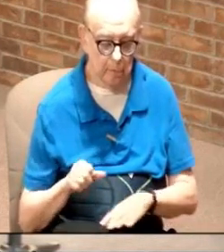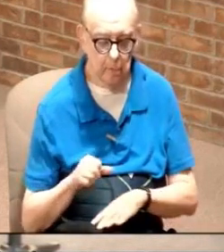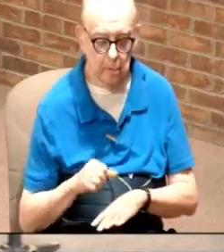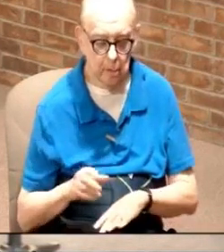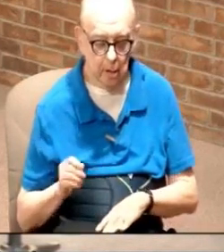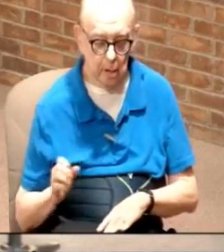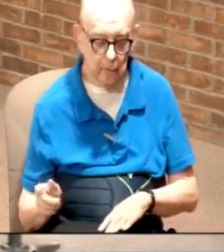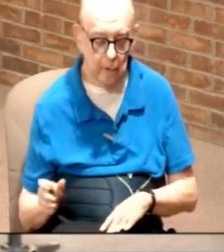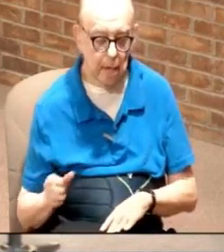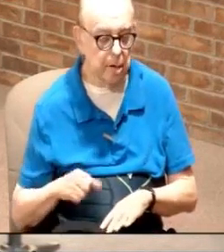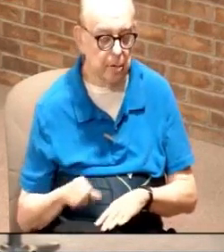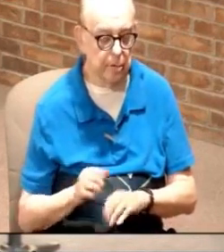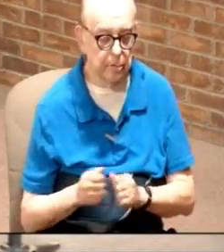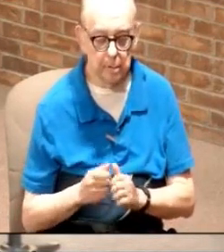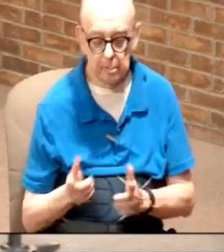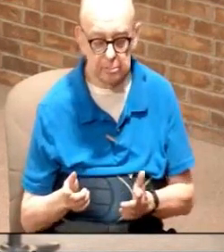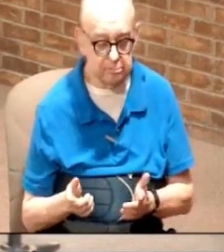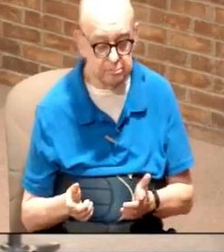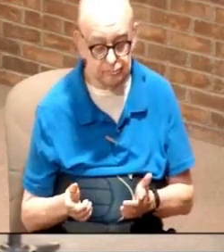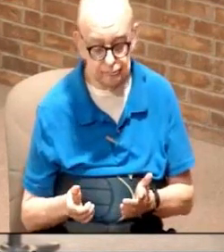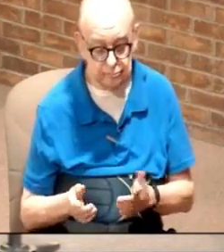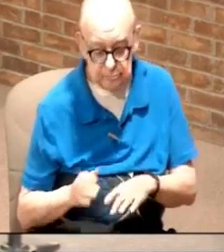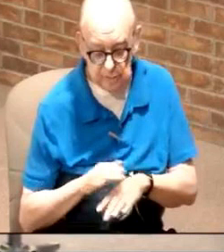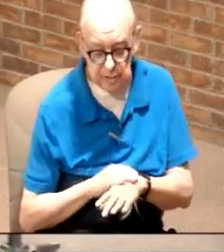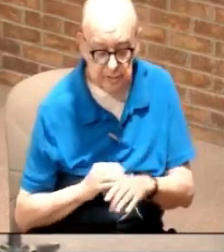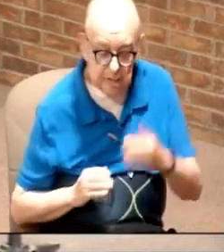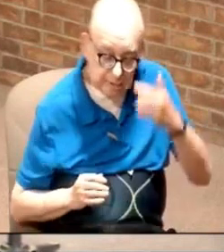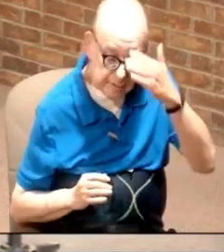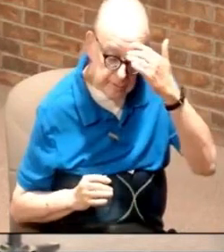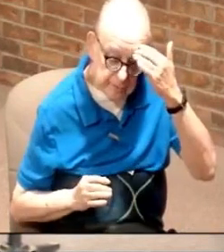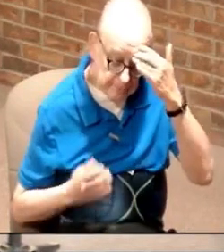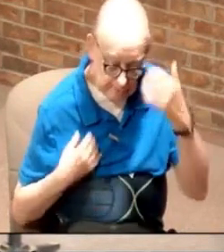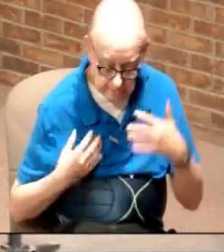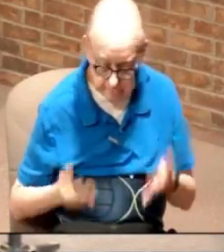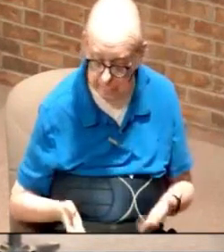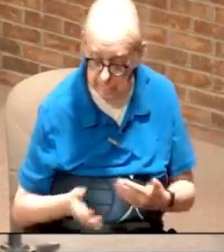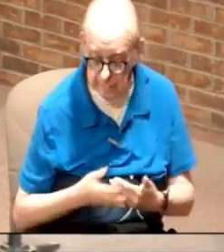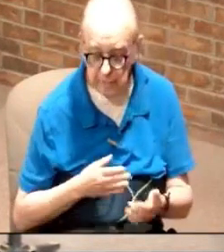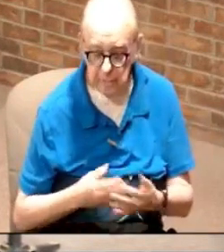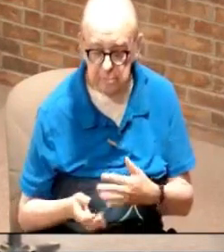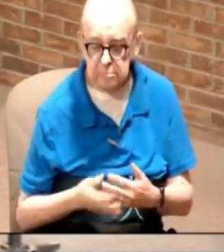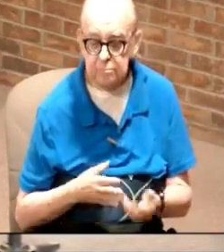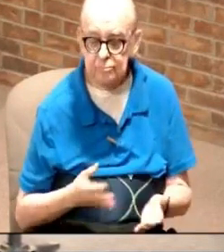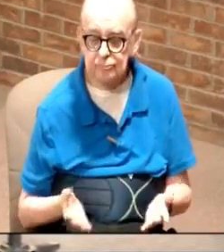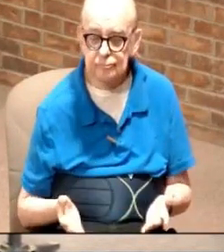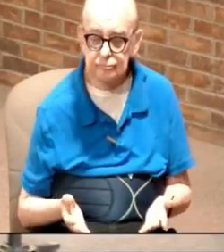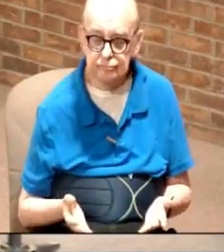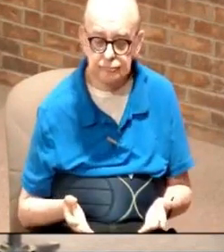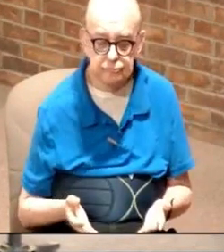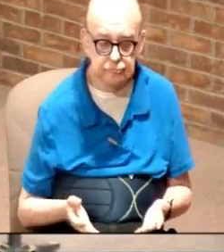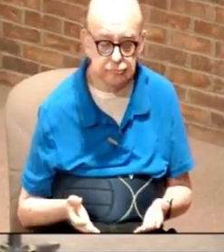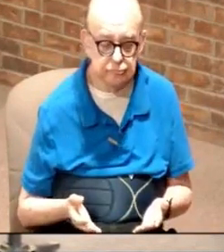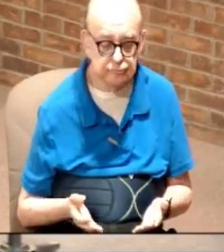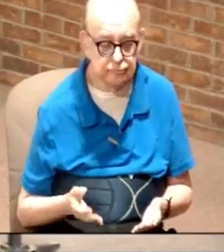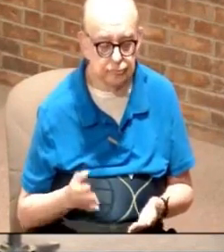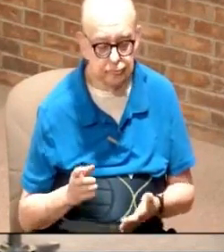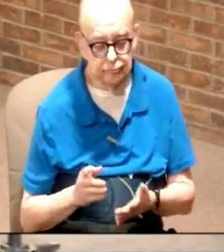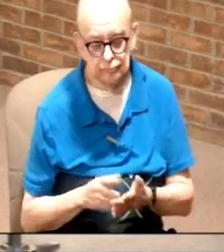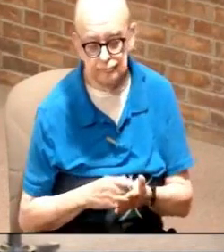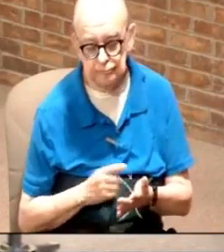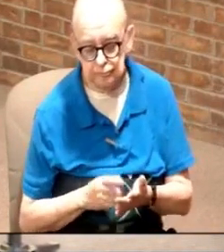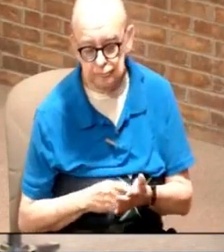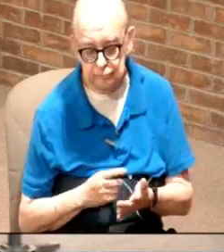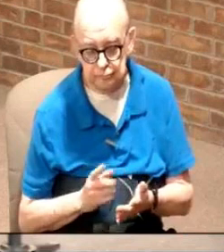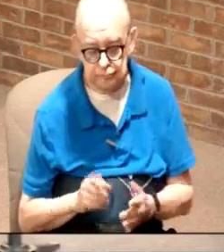anoint you with it. Maybe on your skin, maybe on your forehead, your body, whatever, okay? And sometimes